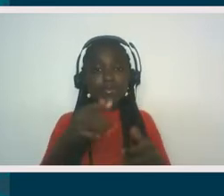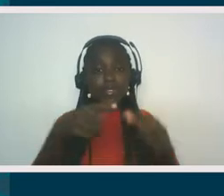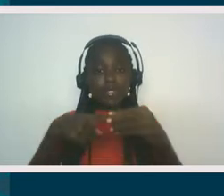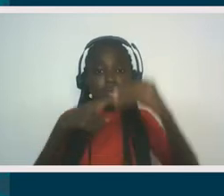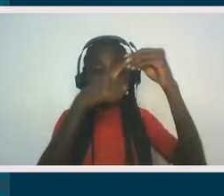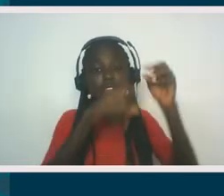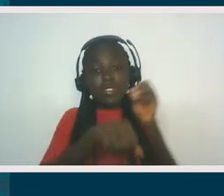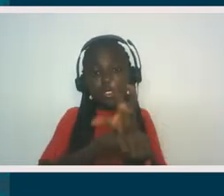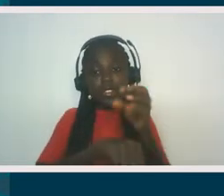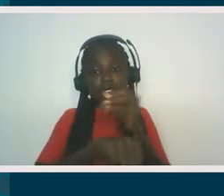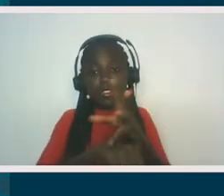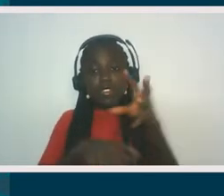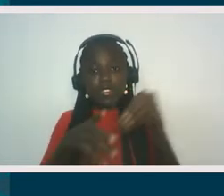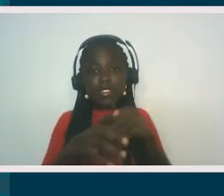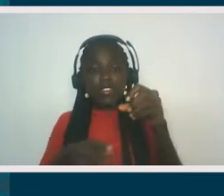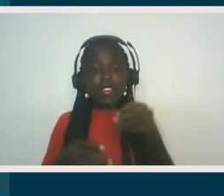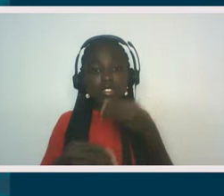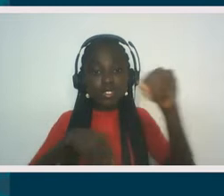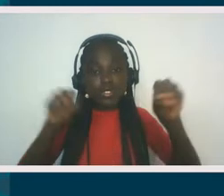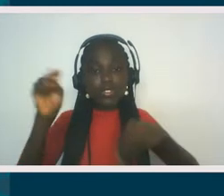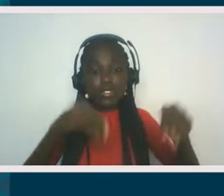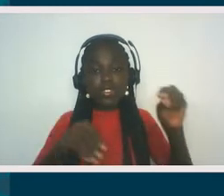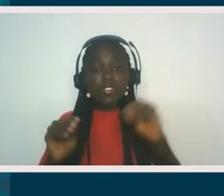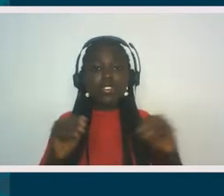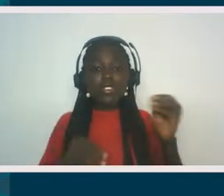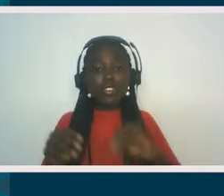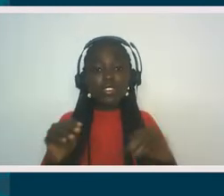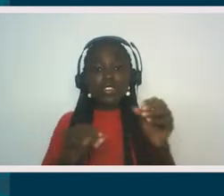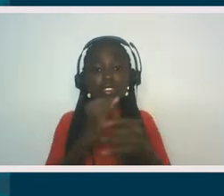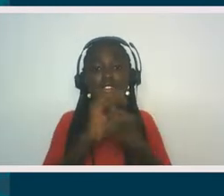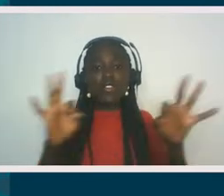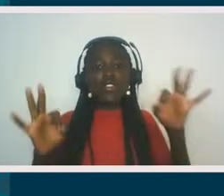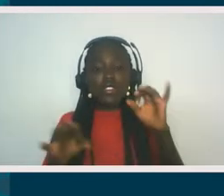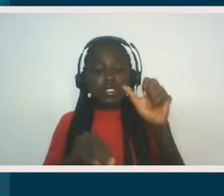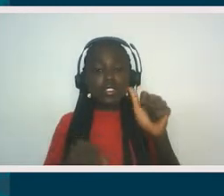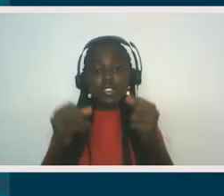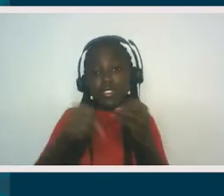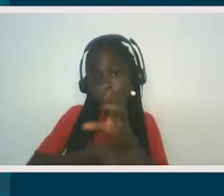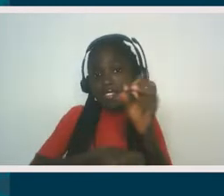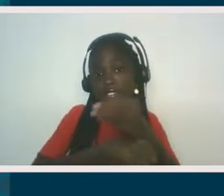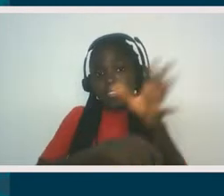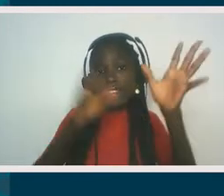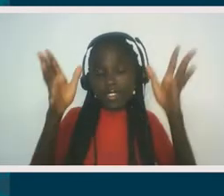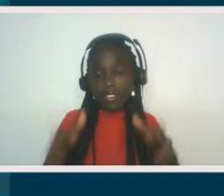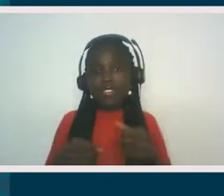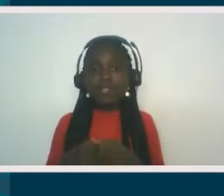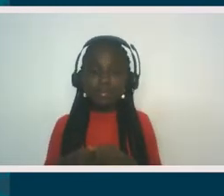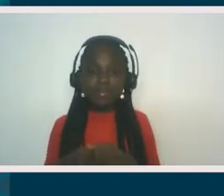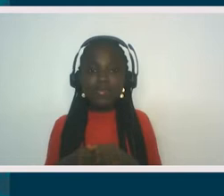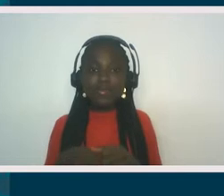policy consultant in the ministry of foreign affairs and foreign trade, as well as chief advisor to the prime minister